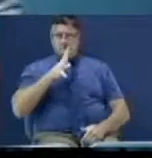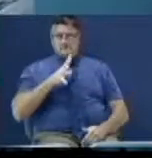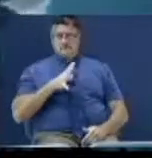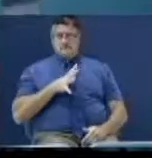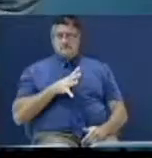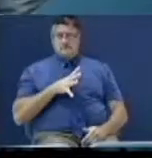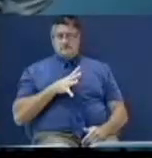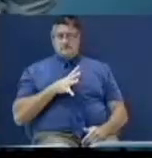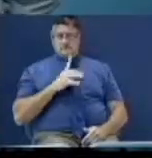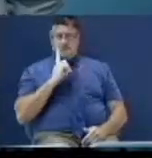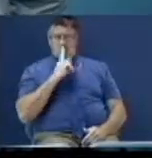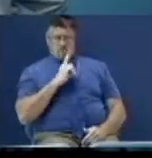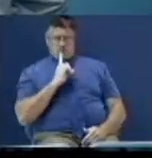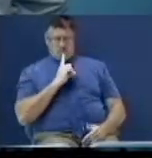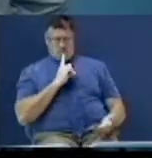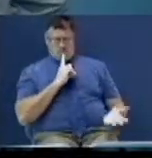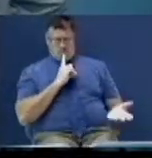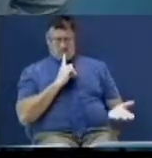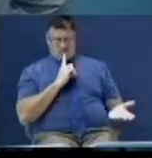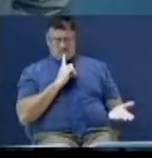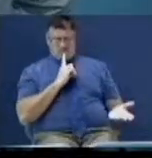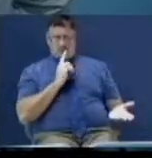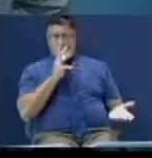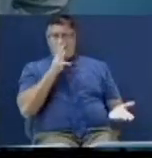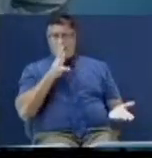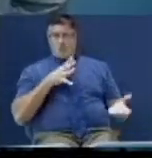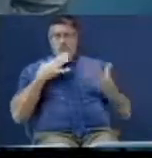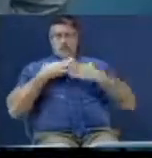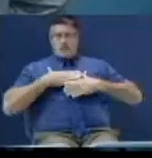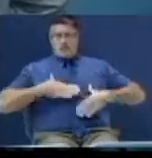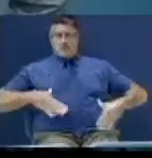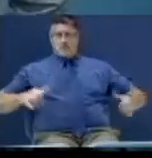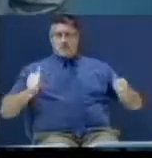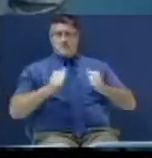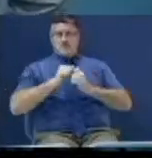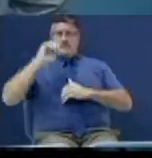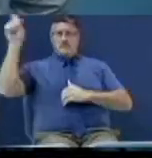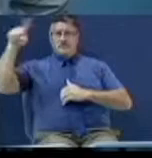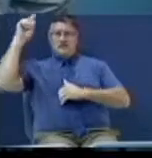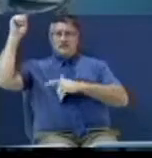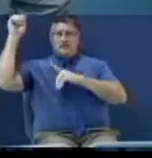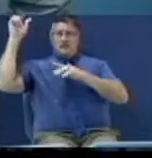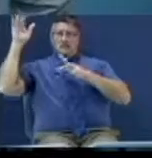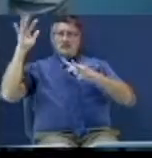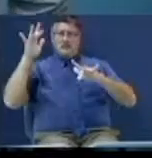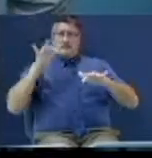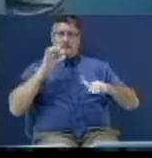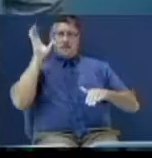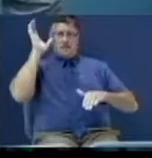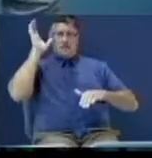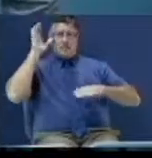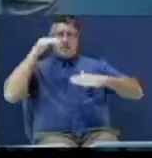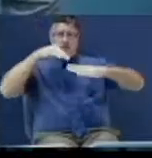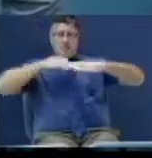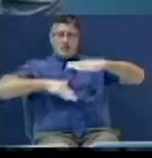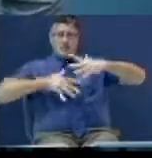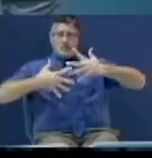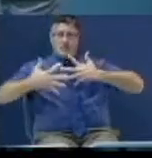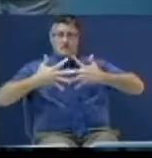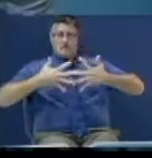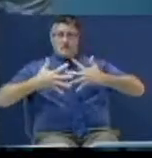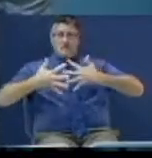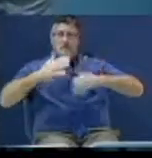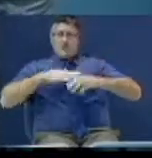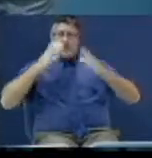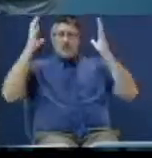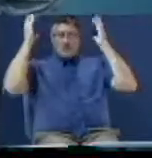Who in the world is this? A woman clothed with the sun and the moon under her feet and